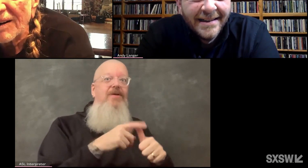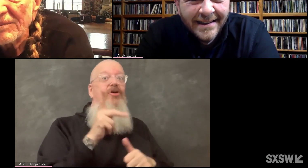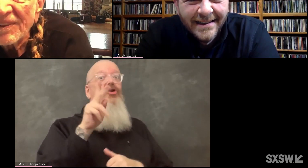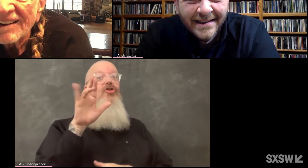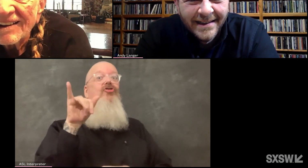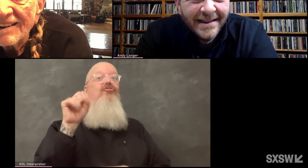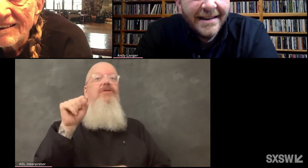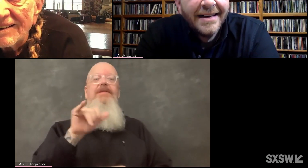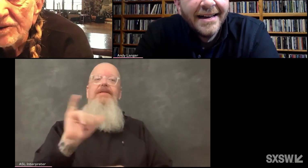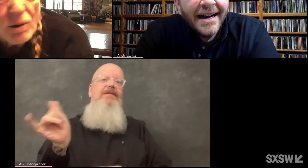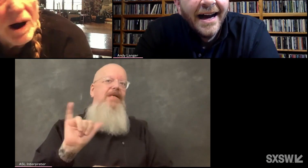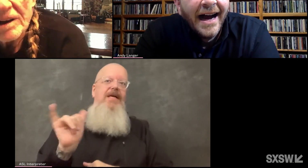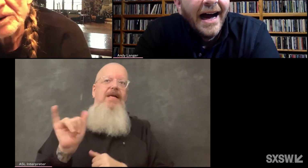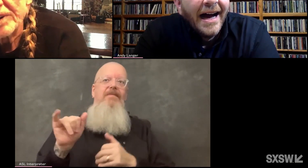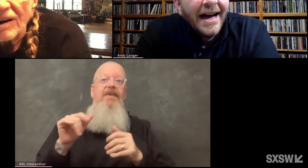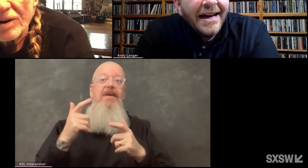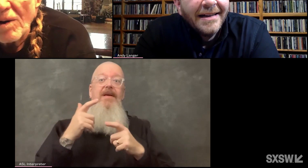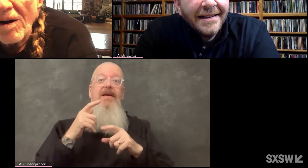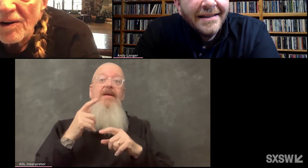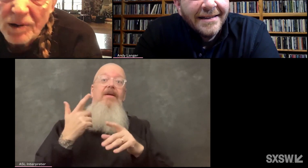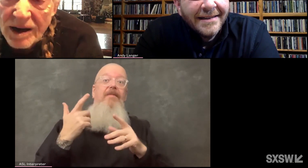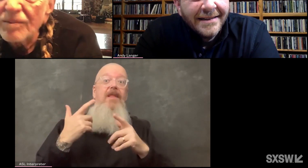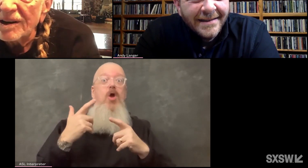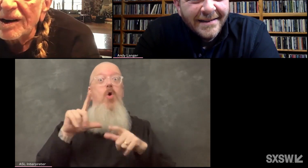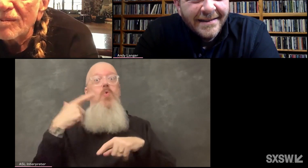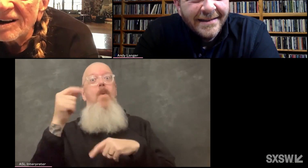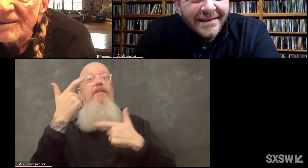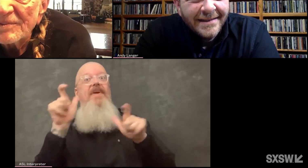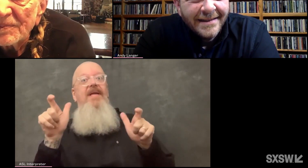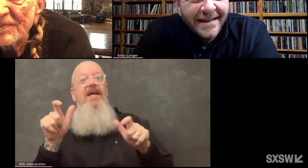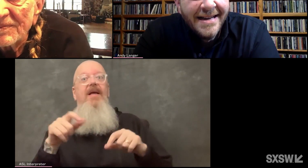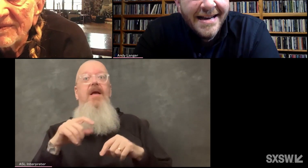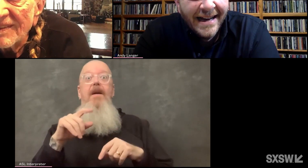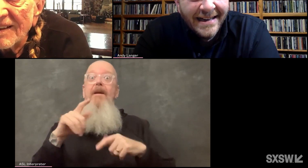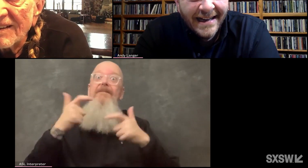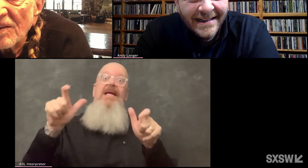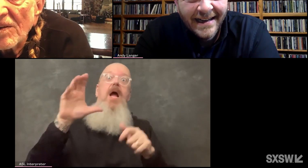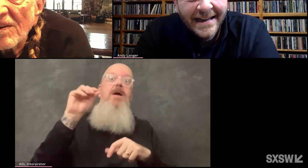until you retire. So, I may retire tomorrow, but I'll make a comeback.